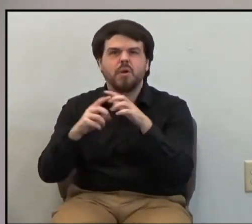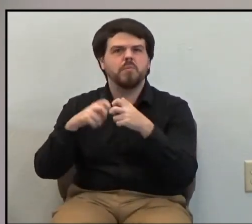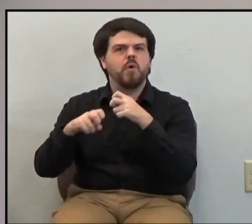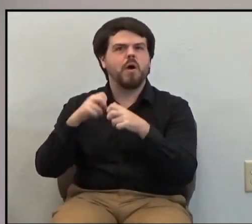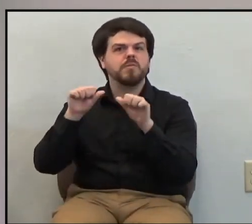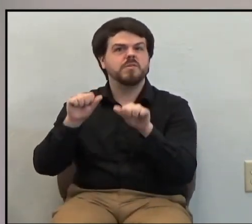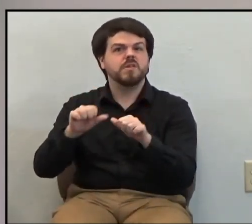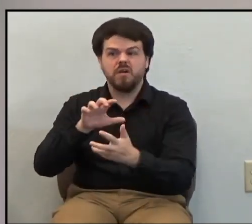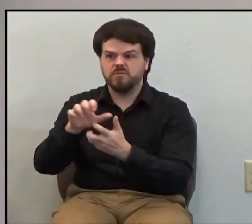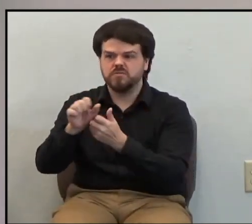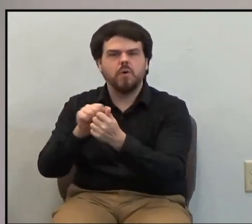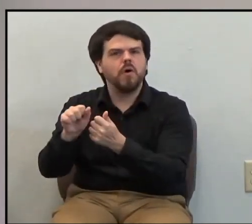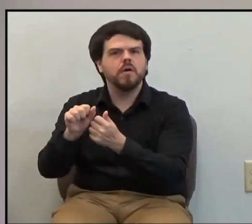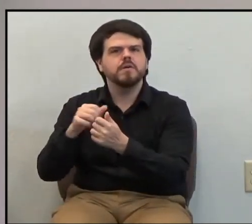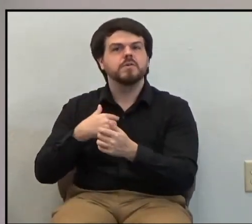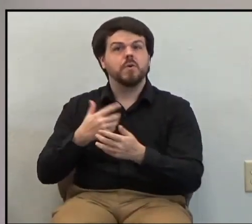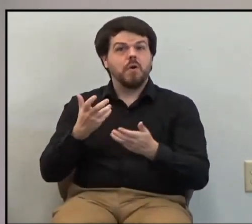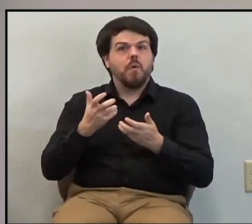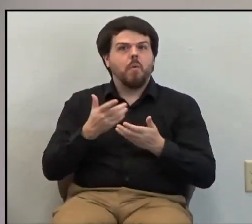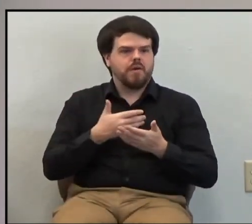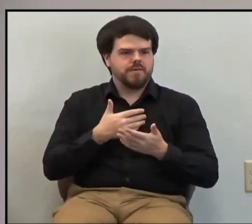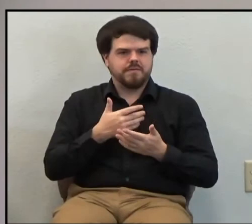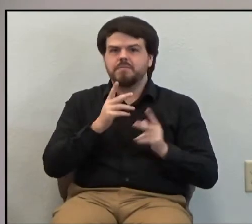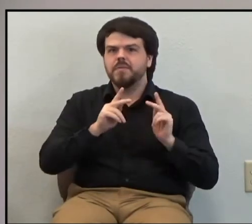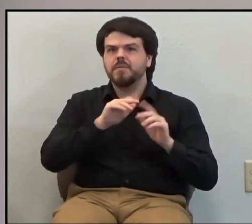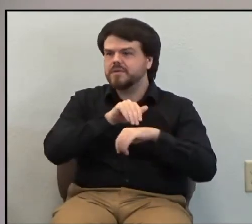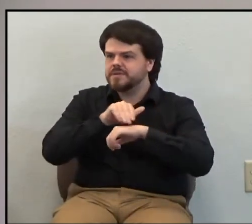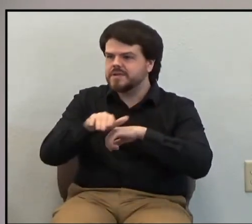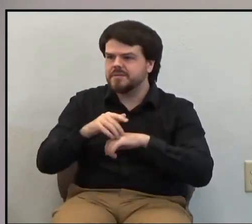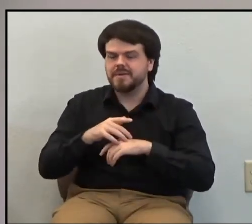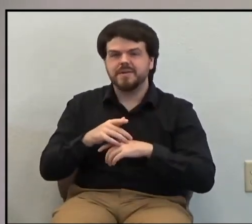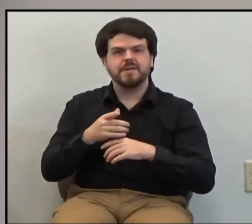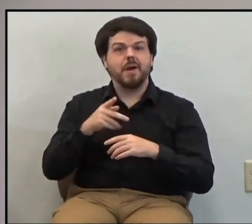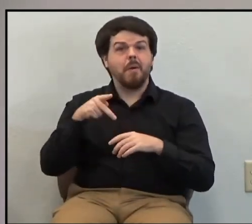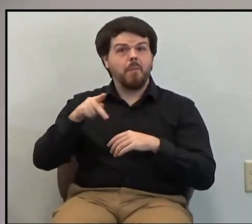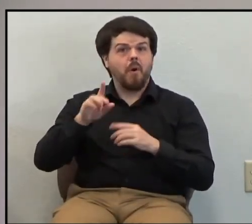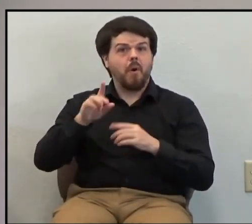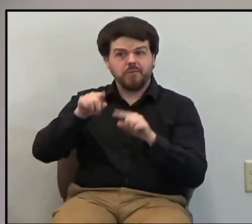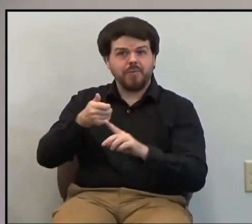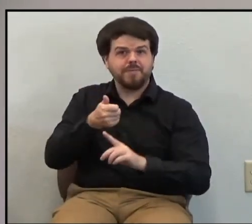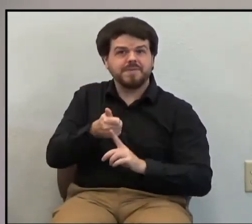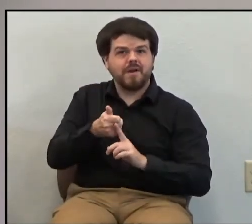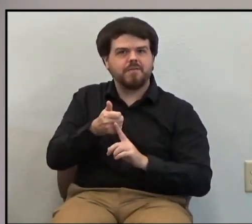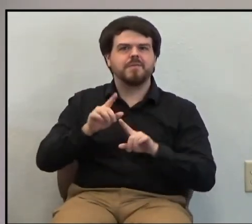Paul wanted to send men to help them and here he is languishing in prison. He would go himself but he couldn't.